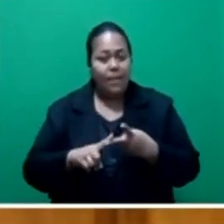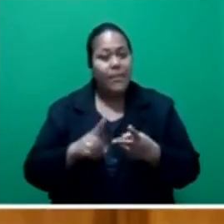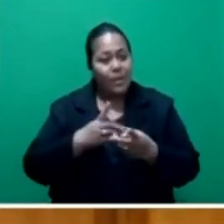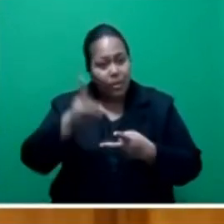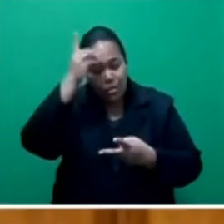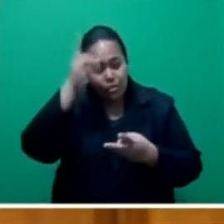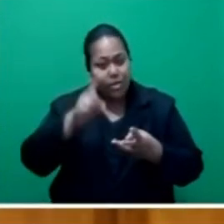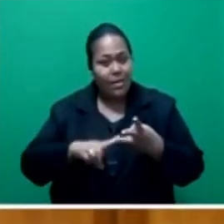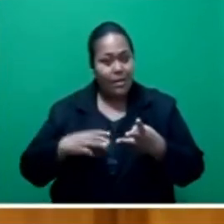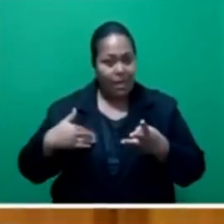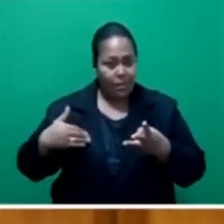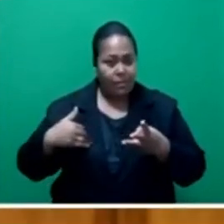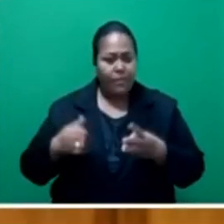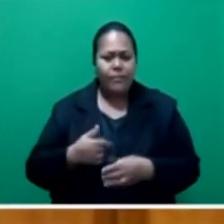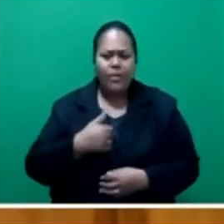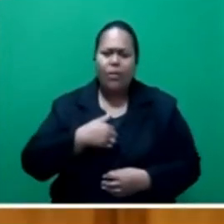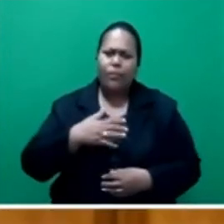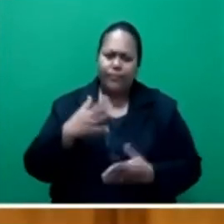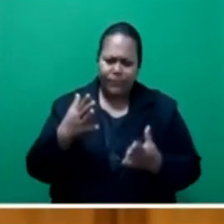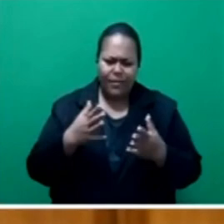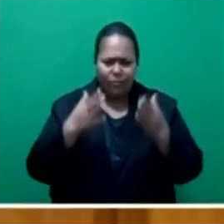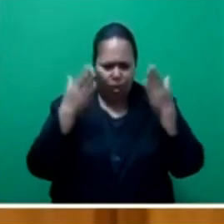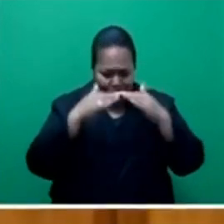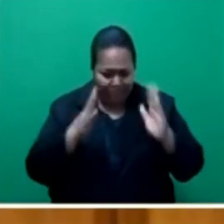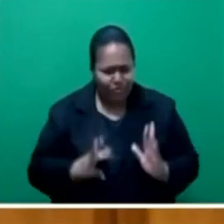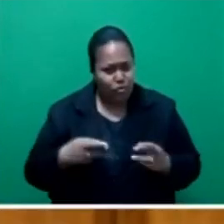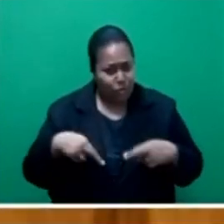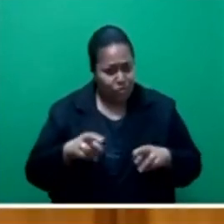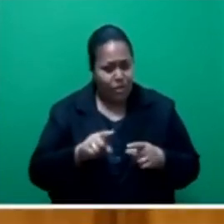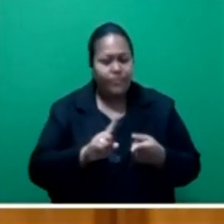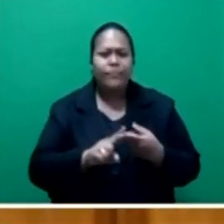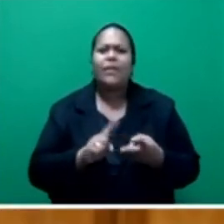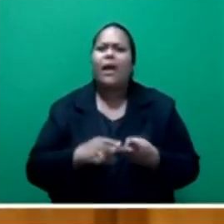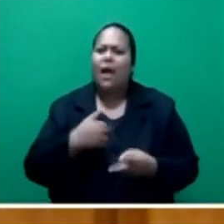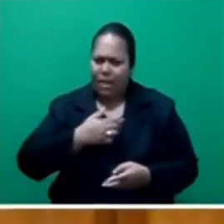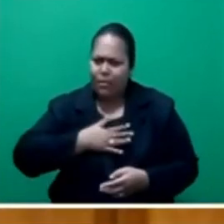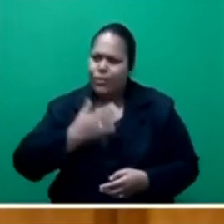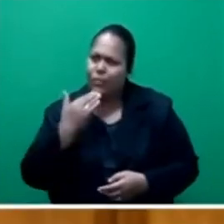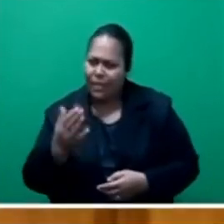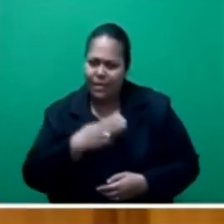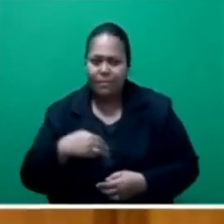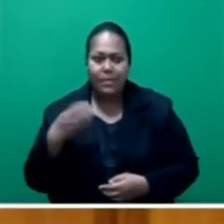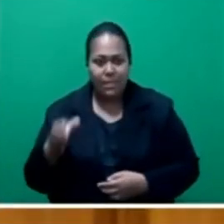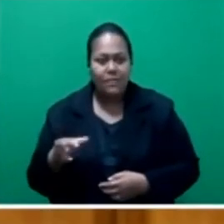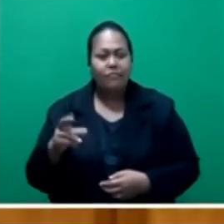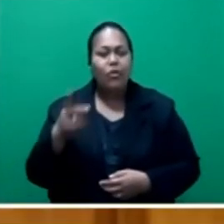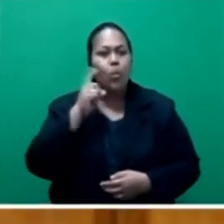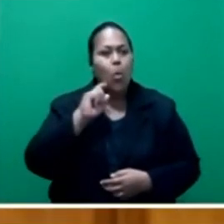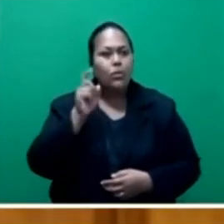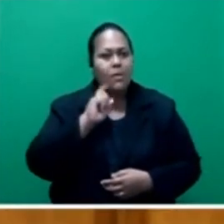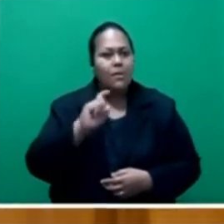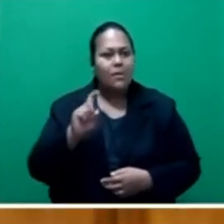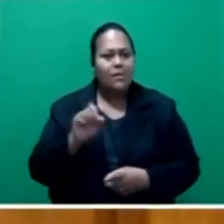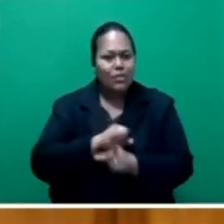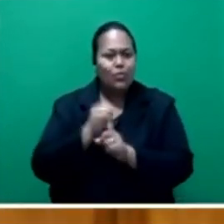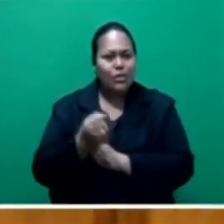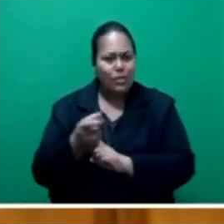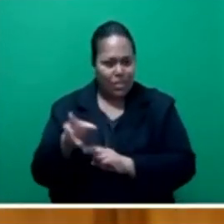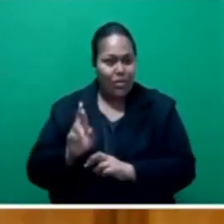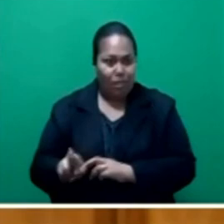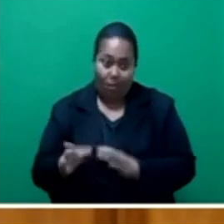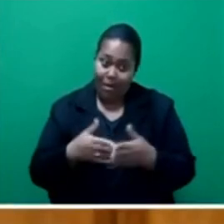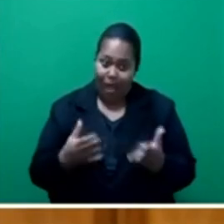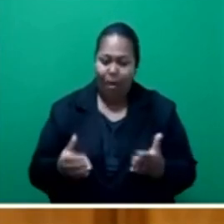I'd like to thank the Minister, honorable speaker, for the water situation in Rewa in that most of the time water pressure is good.